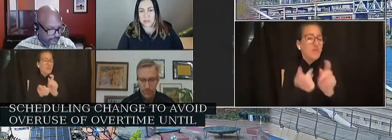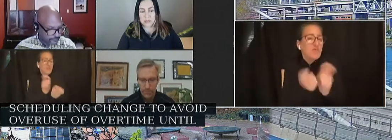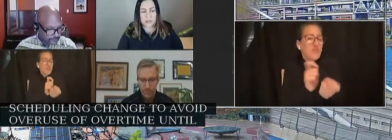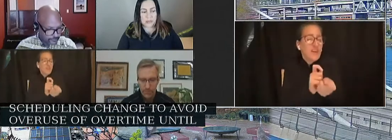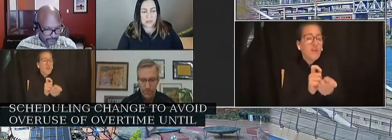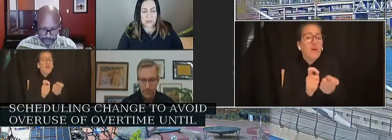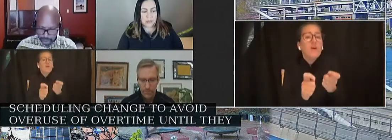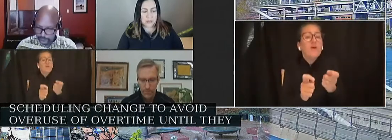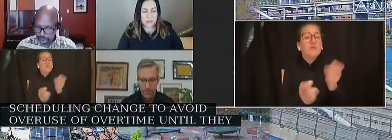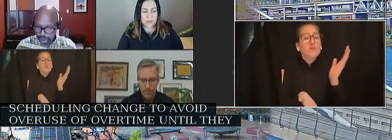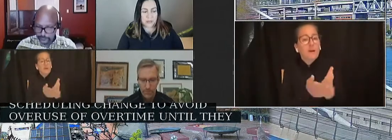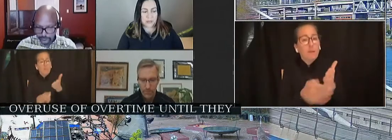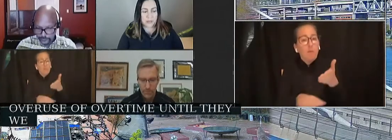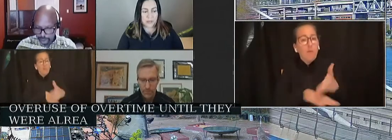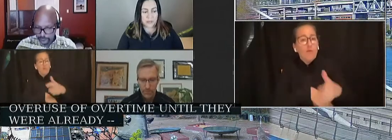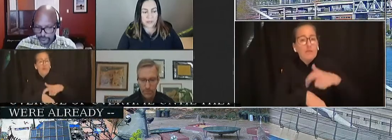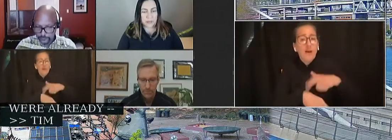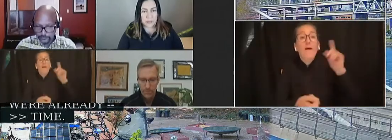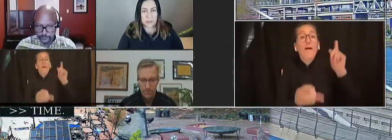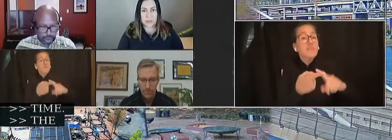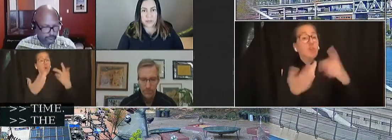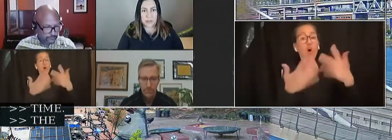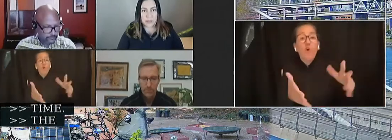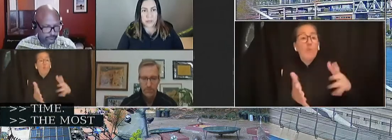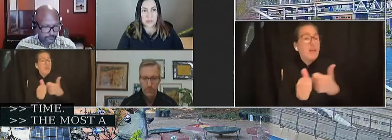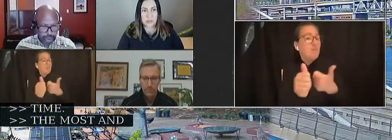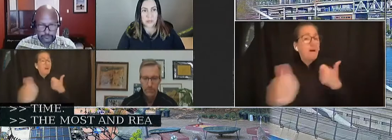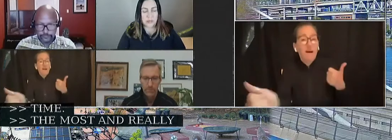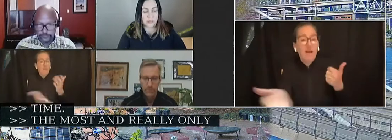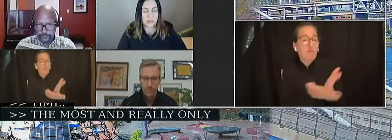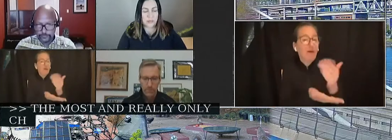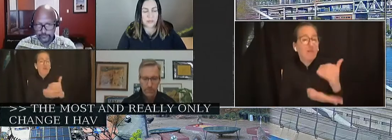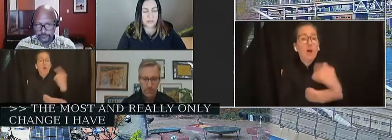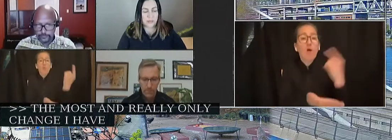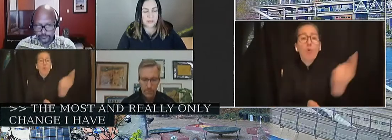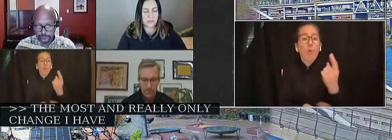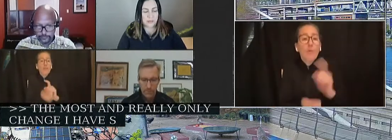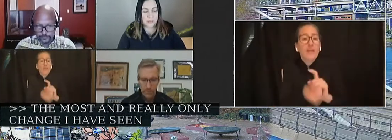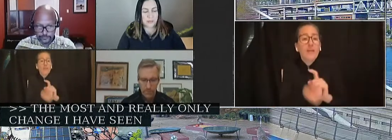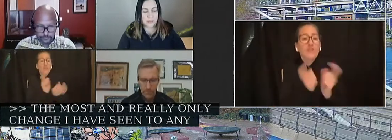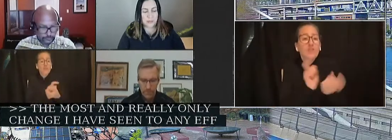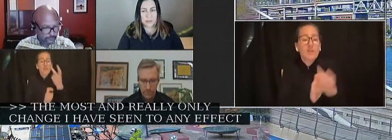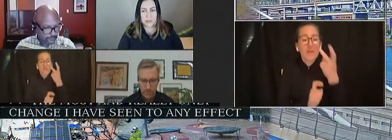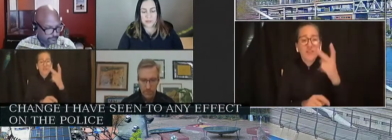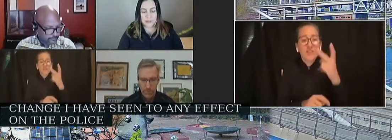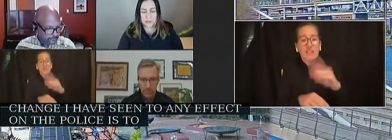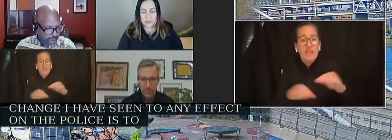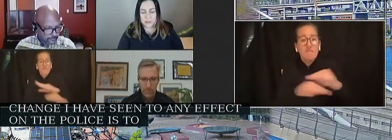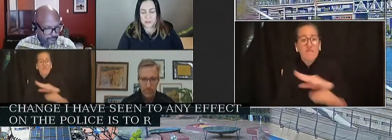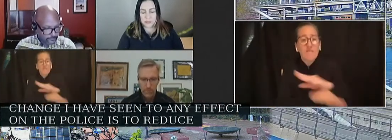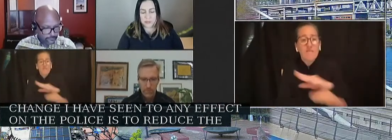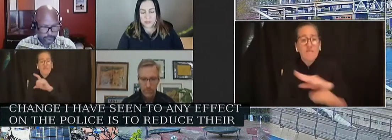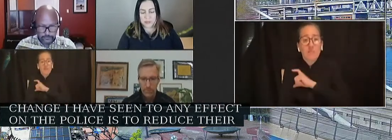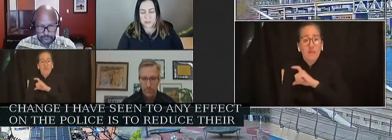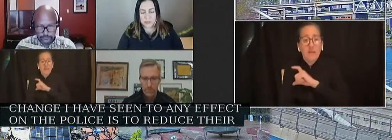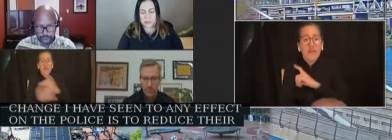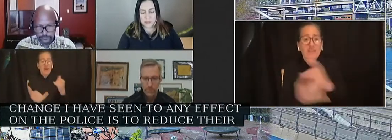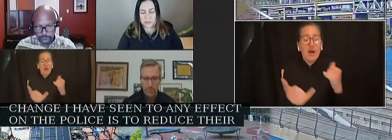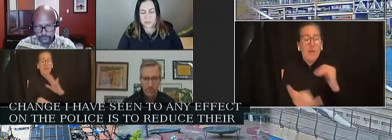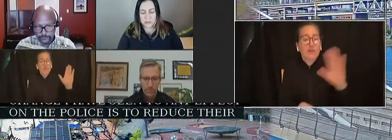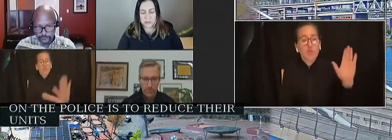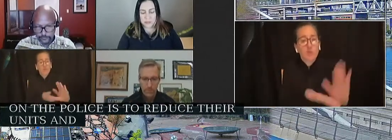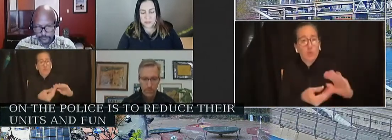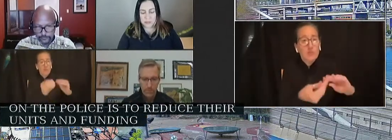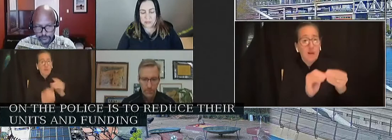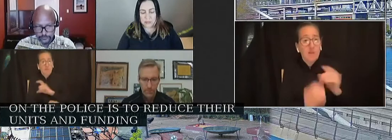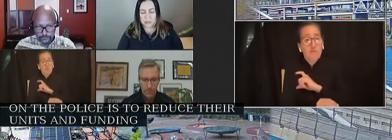million dollar deficit. The most and really only change I've seen take any effect on the police has been to reduce their units and funding yourselves. So again, we are